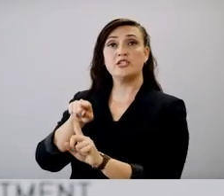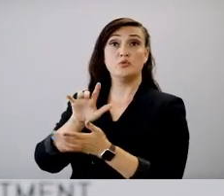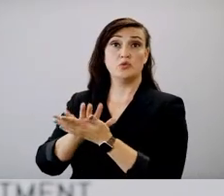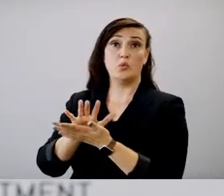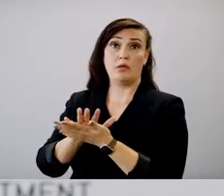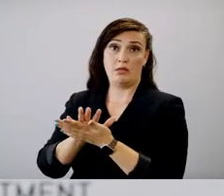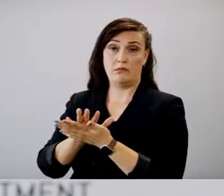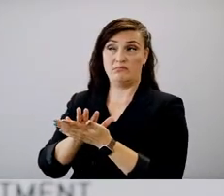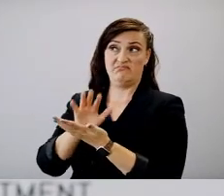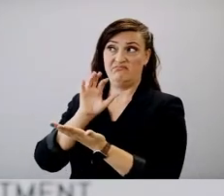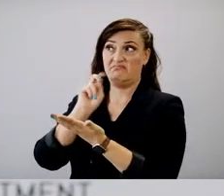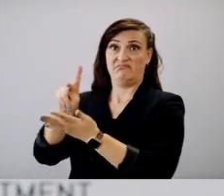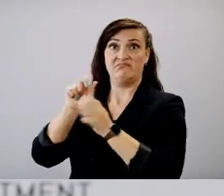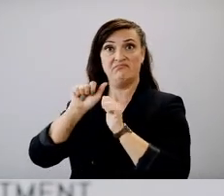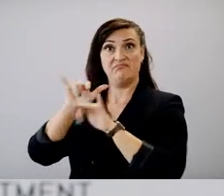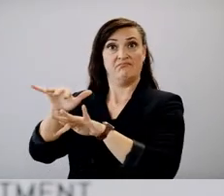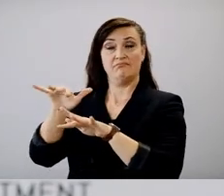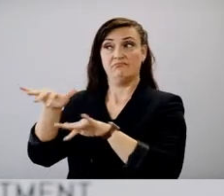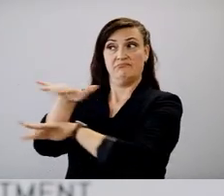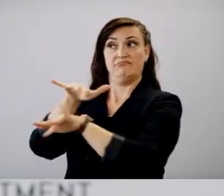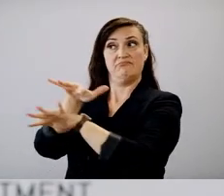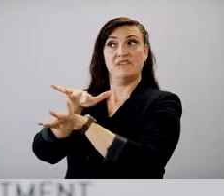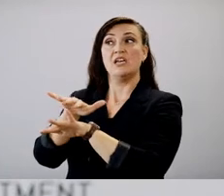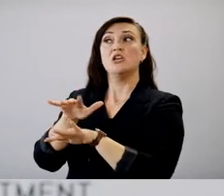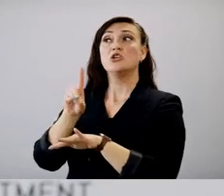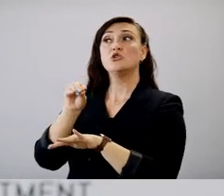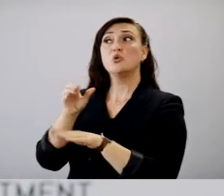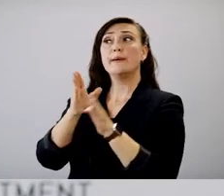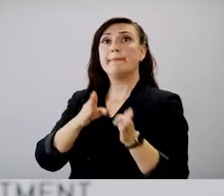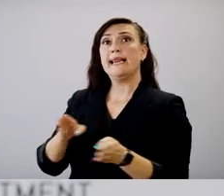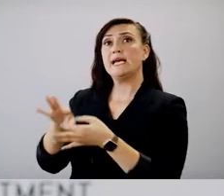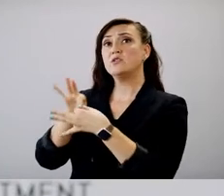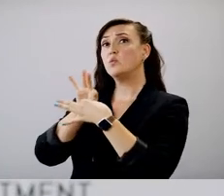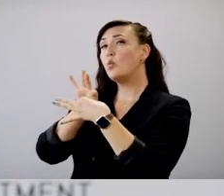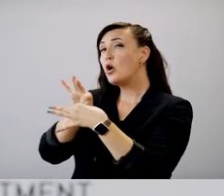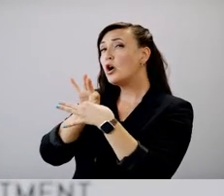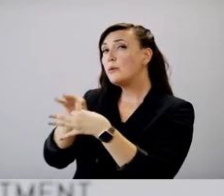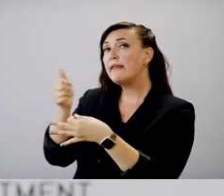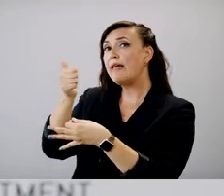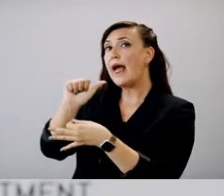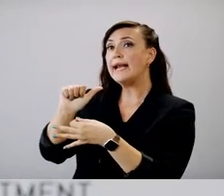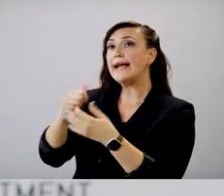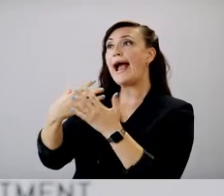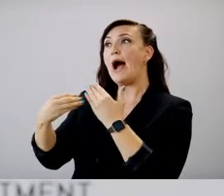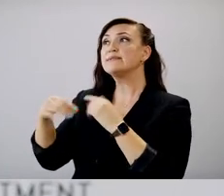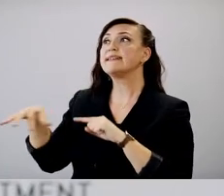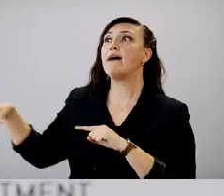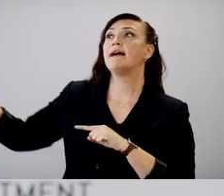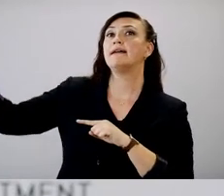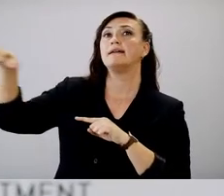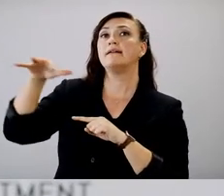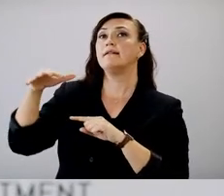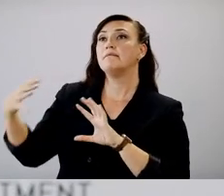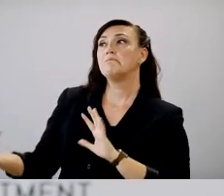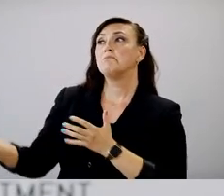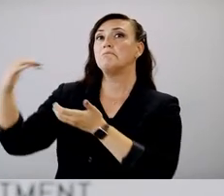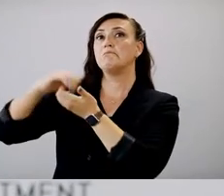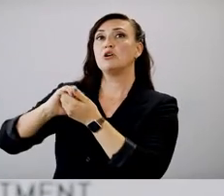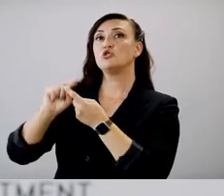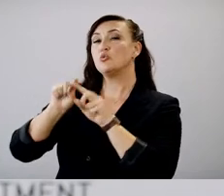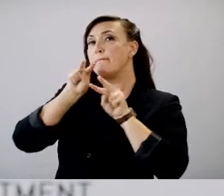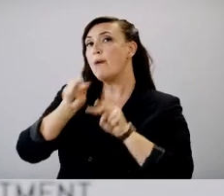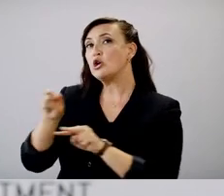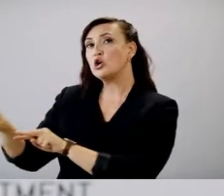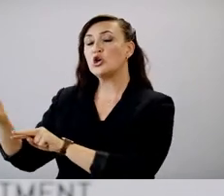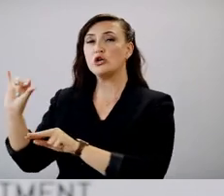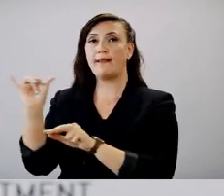schools, you plan to, um, work with, uh, any third parties to, um, monitor